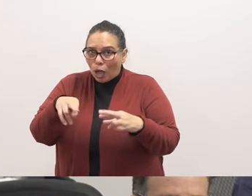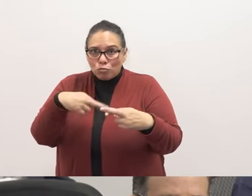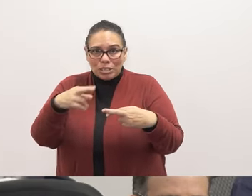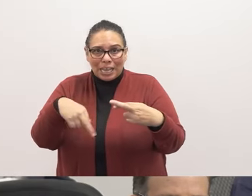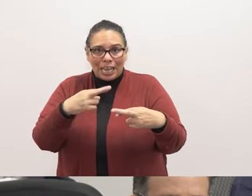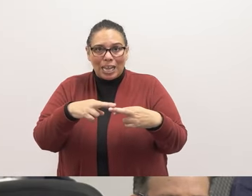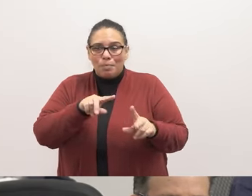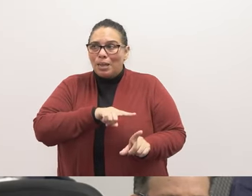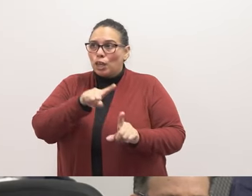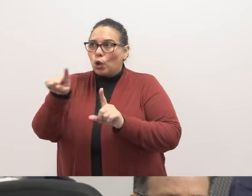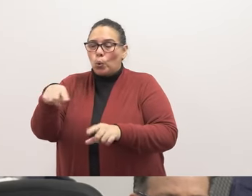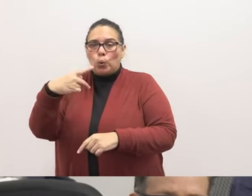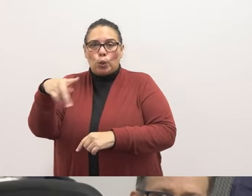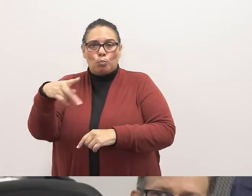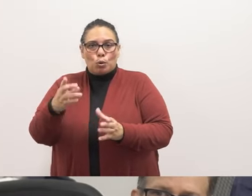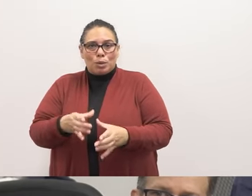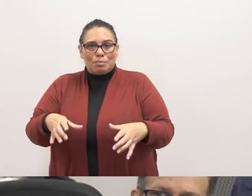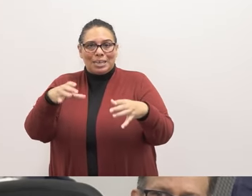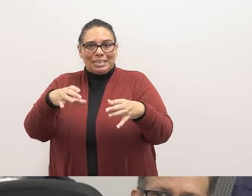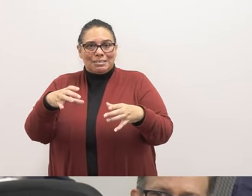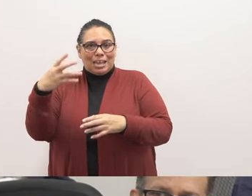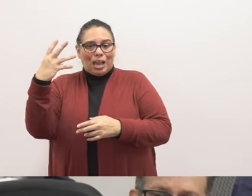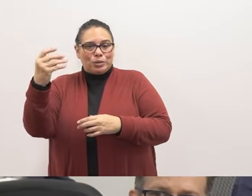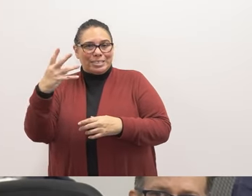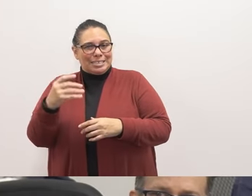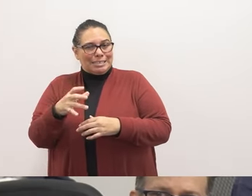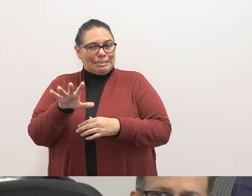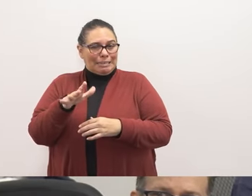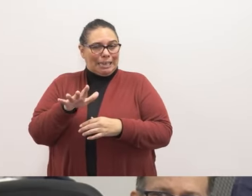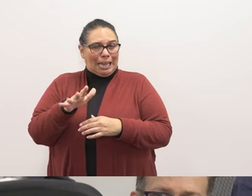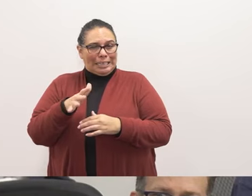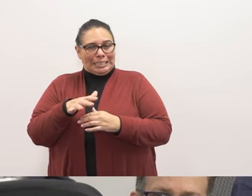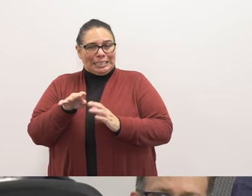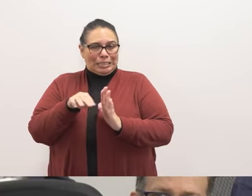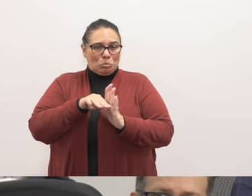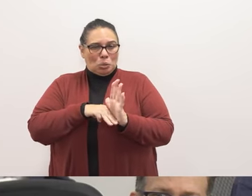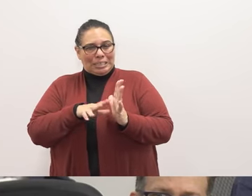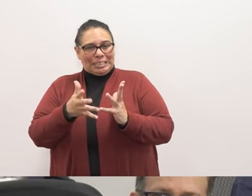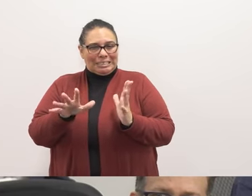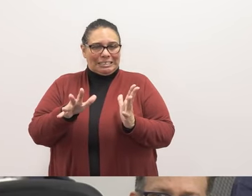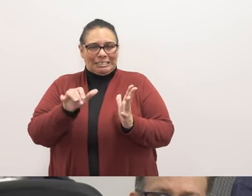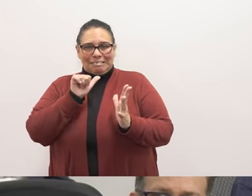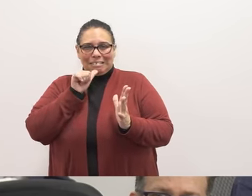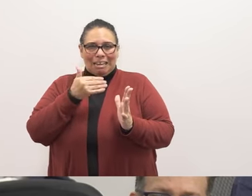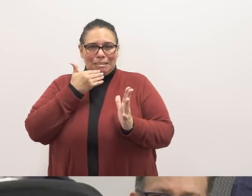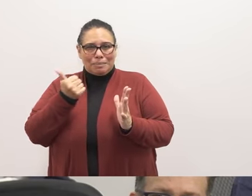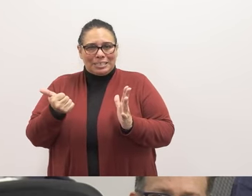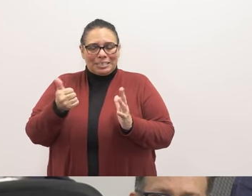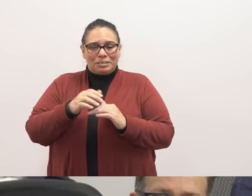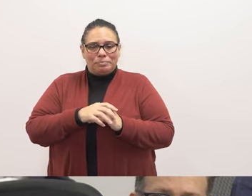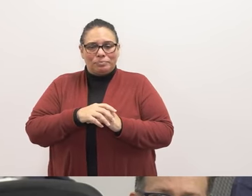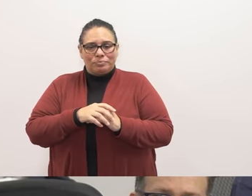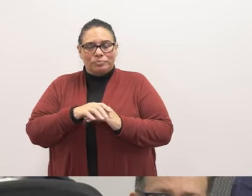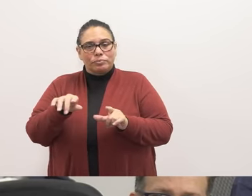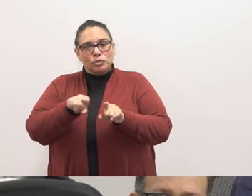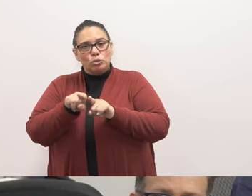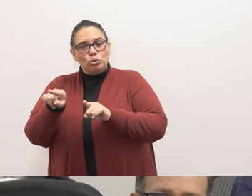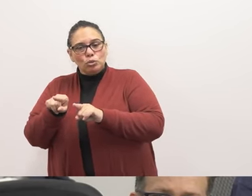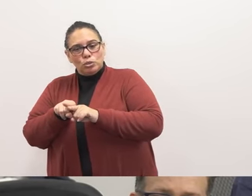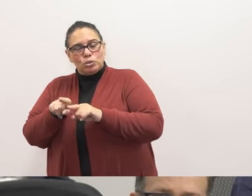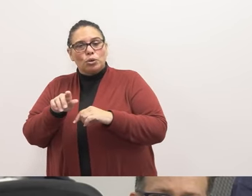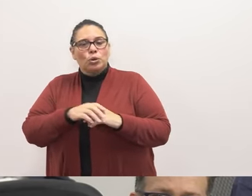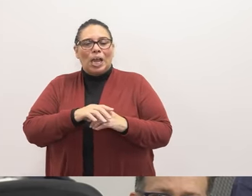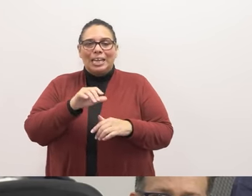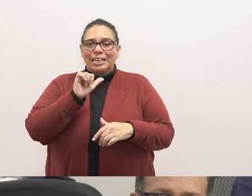to the big purple bins outside, which I feel is kind of morally not the greatest thing. In addition, custodial are not